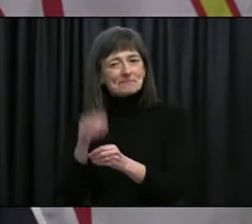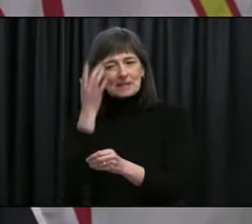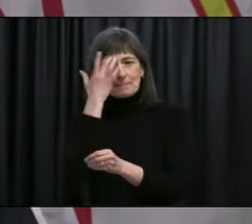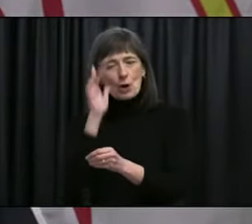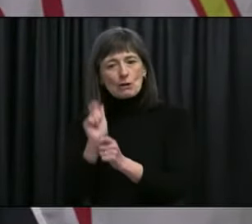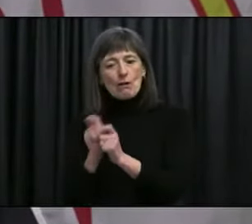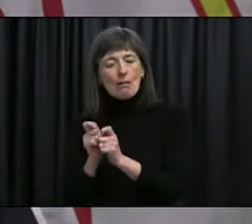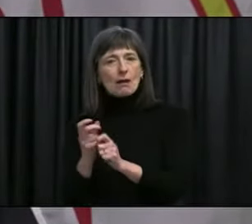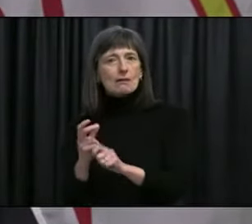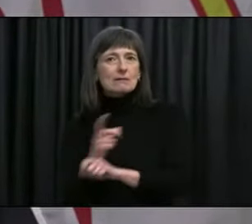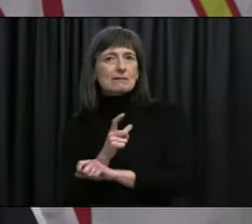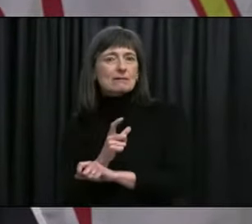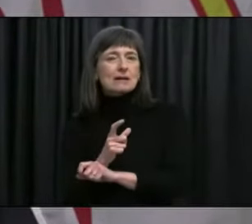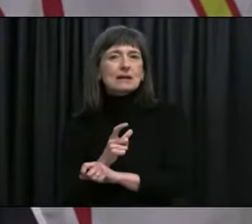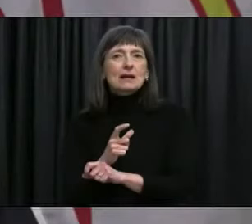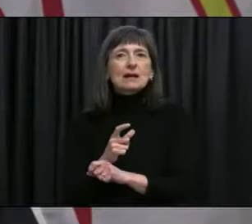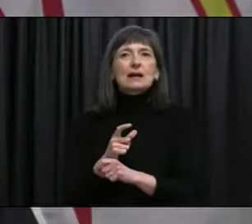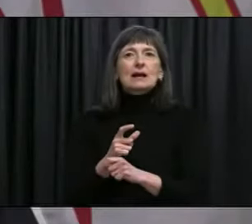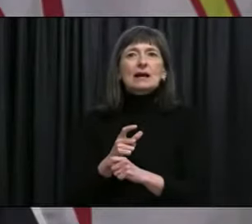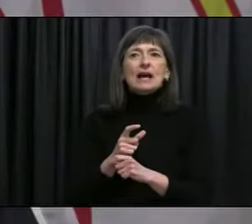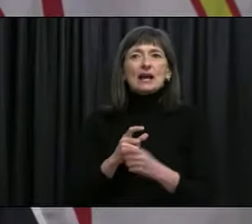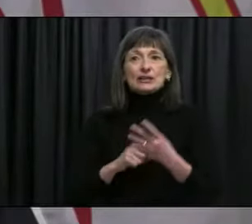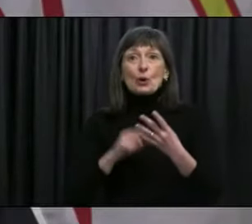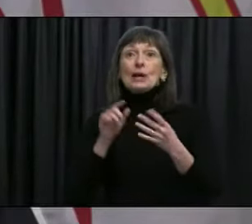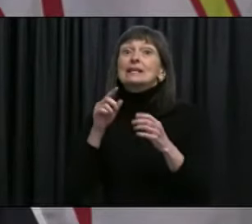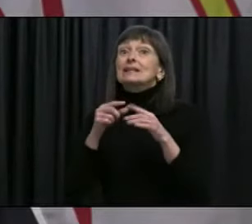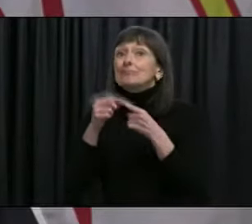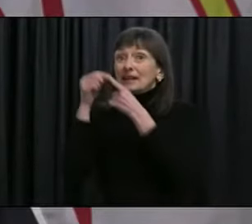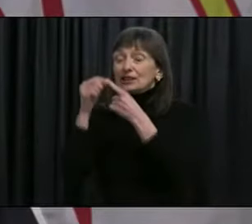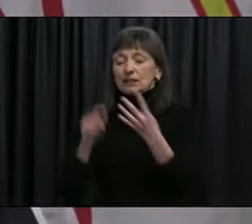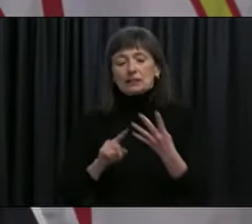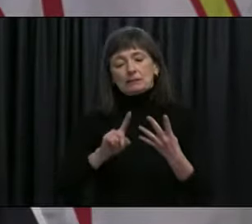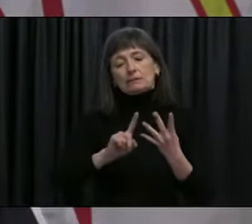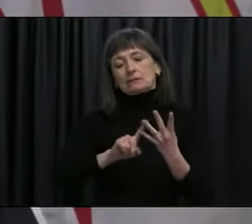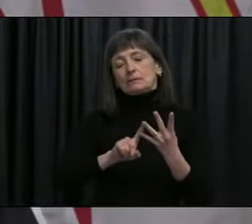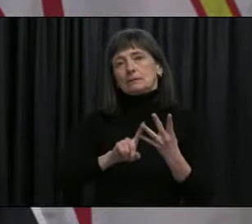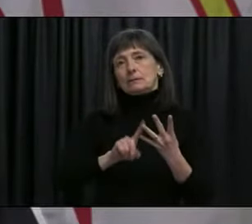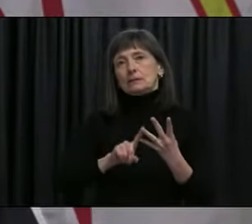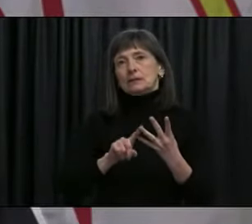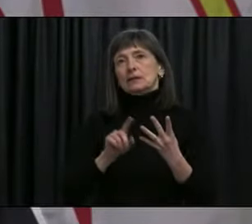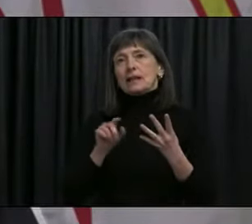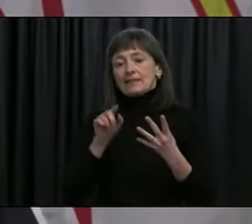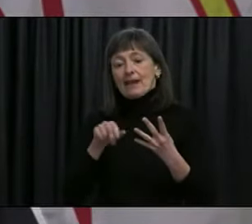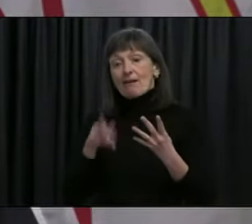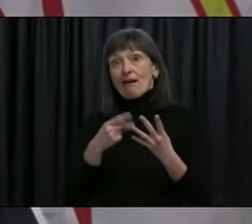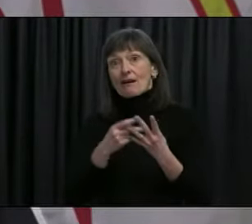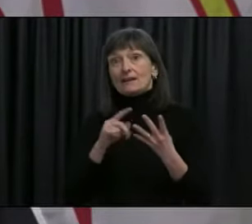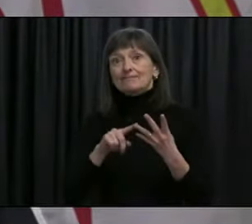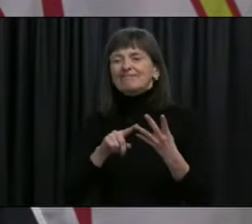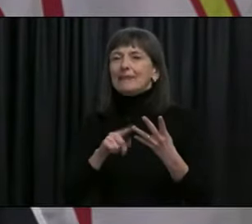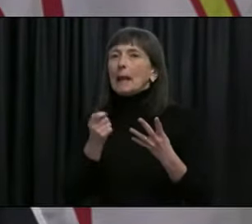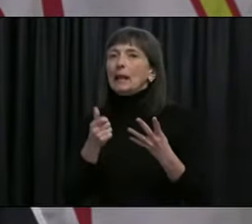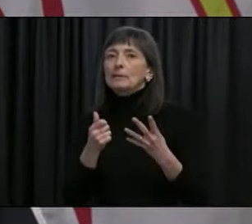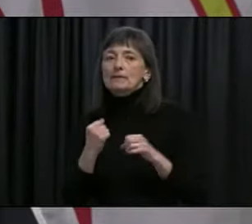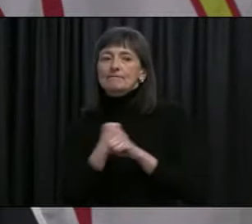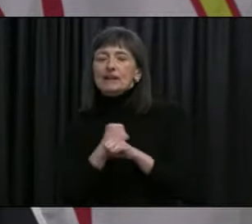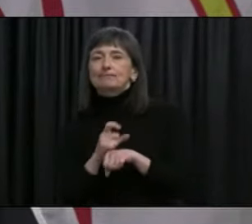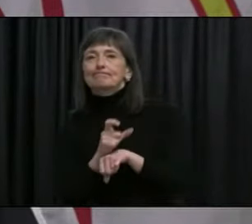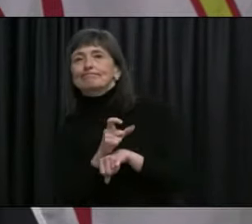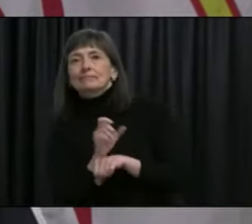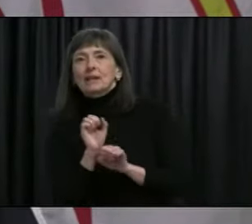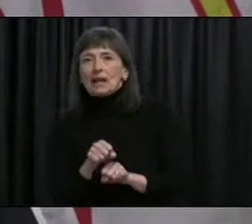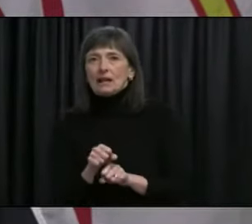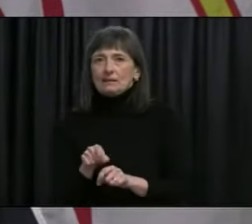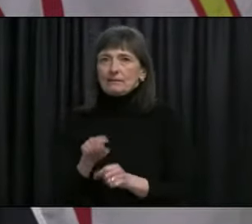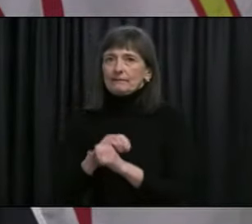we've seen some of the viral vector vaccines that, that that's been an issue with. So, you know, it's, uh, it's slightly different. I, I